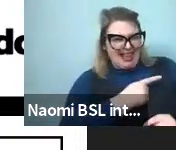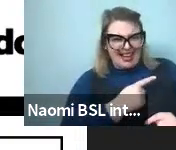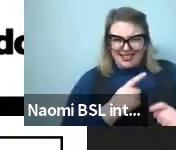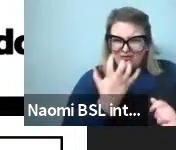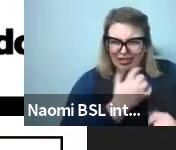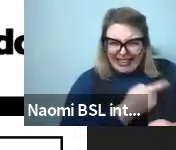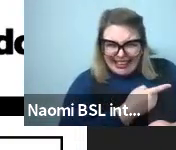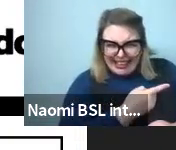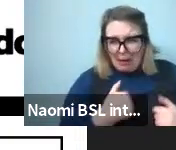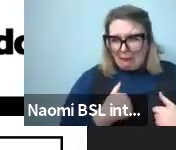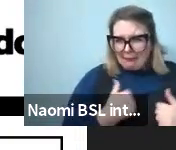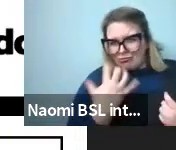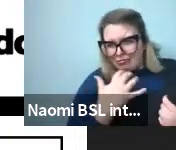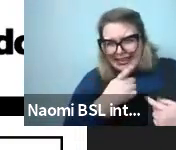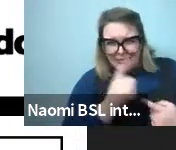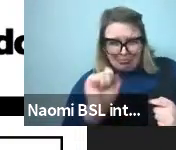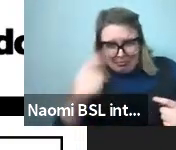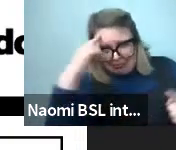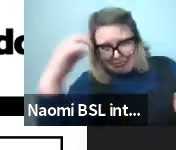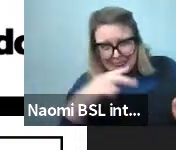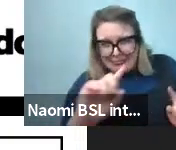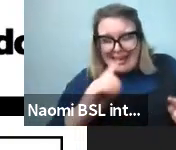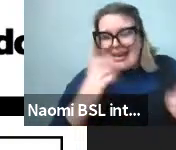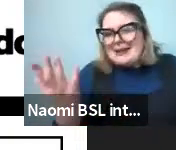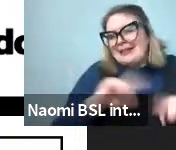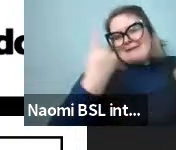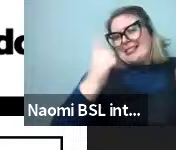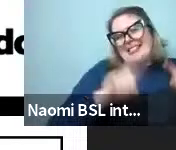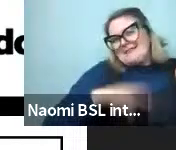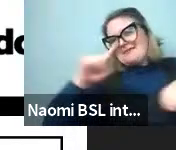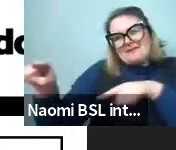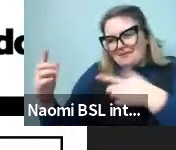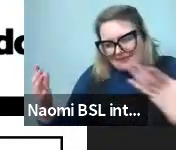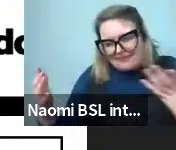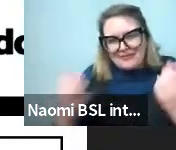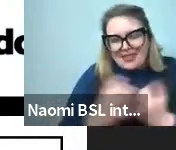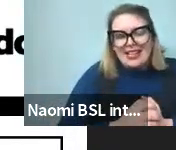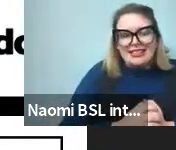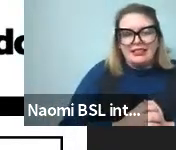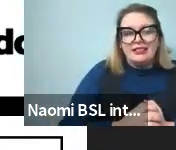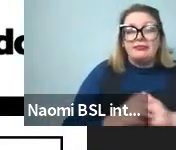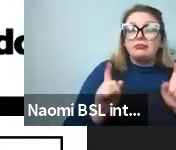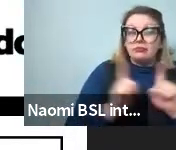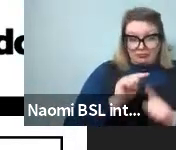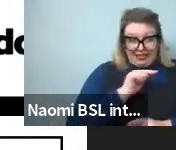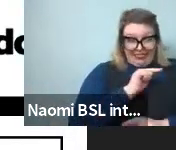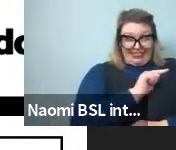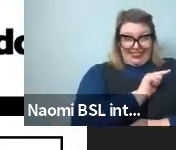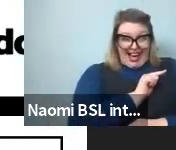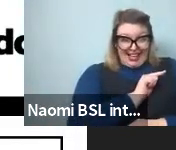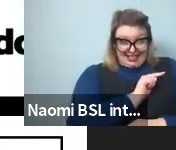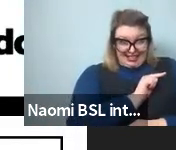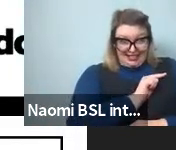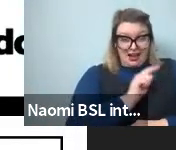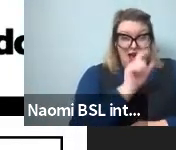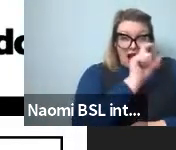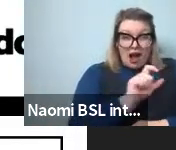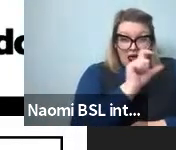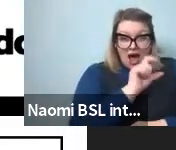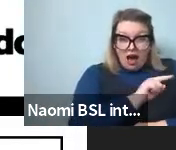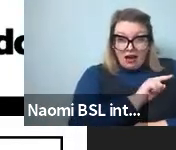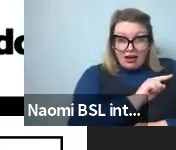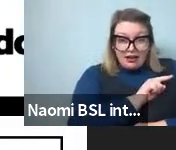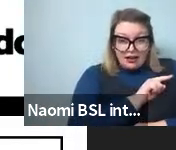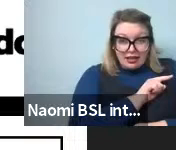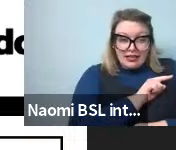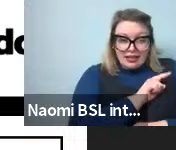pointing to this one. And then the other factor which affects how easily I convey this particular color to you affects,